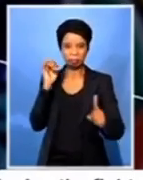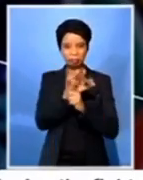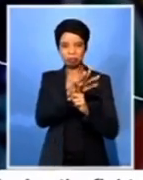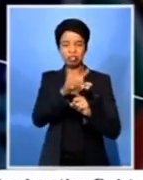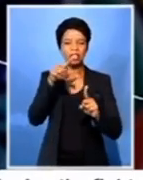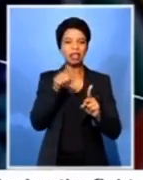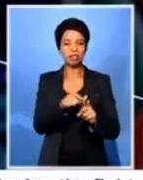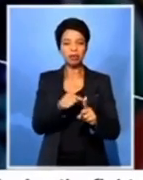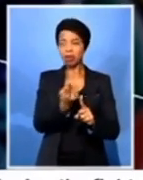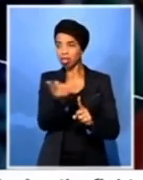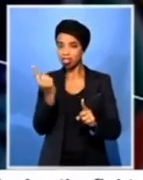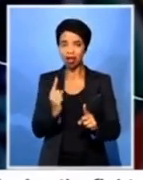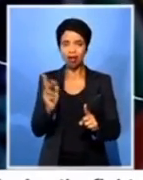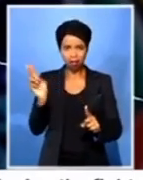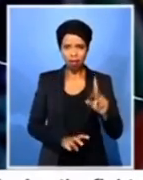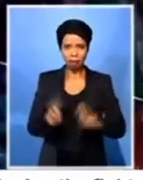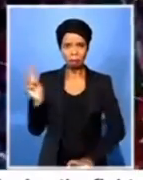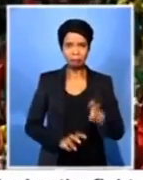here.